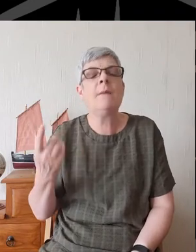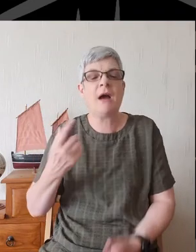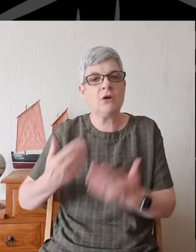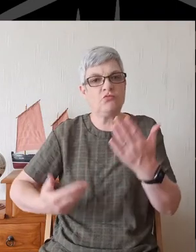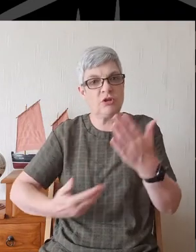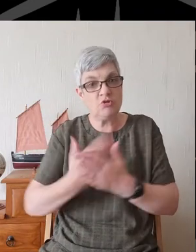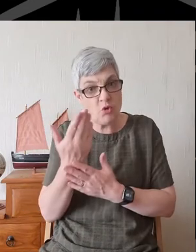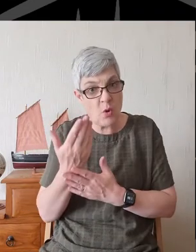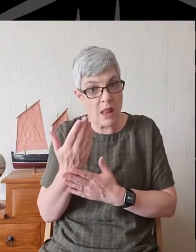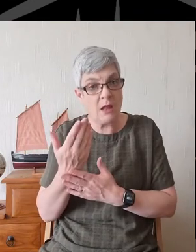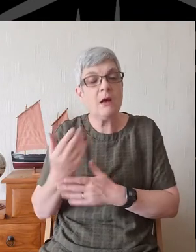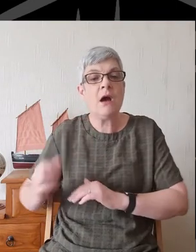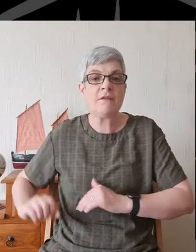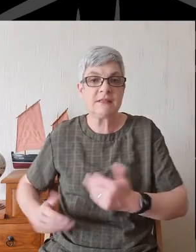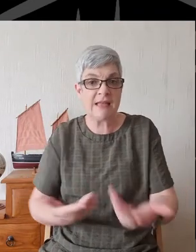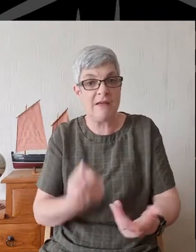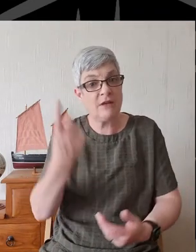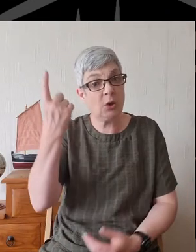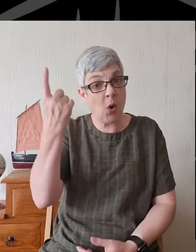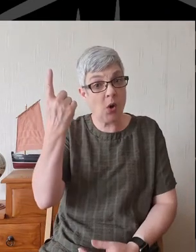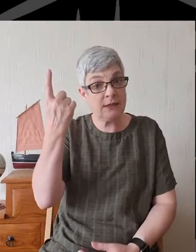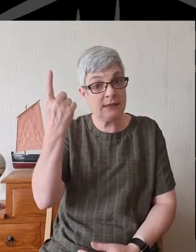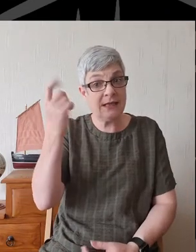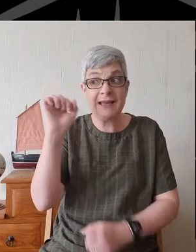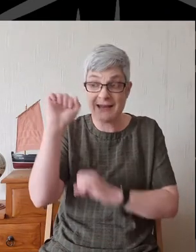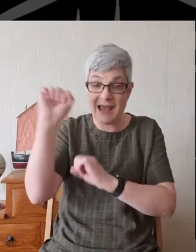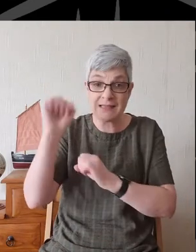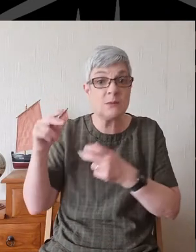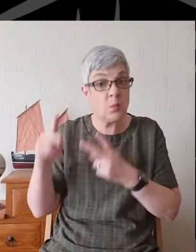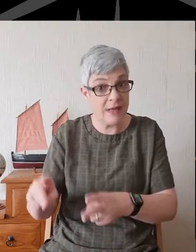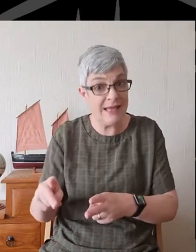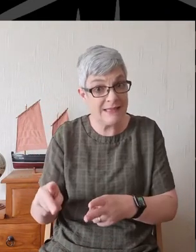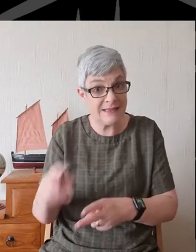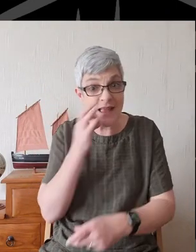of serving God in the ways that He calls us to.